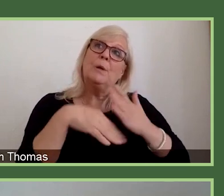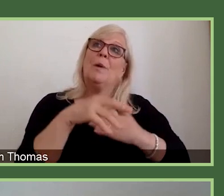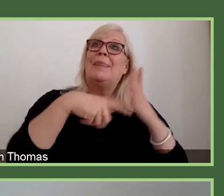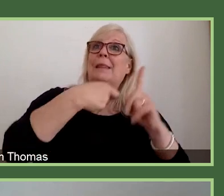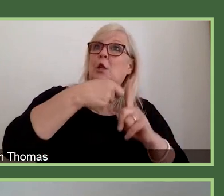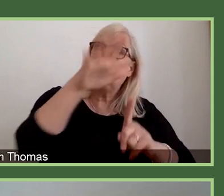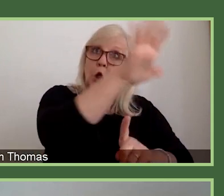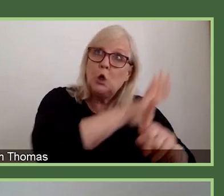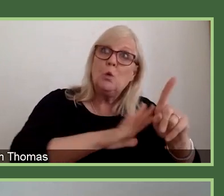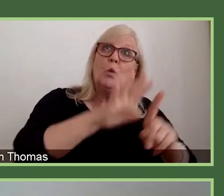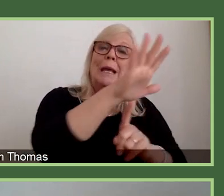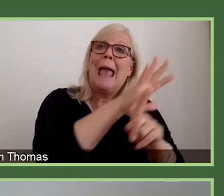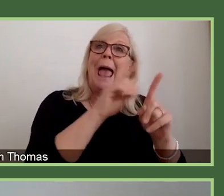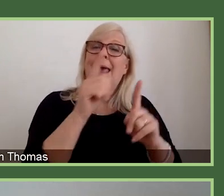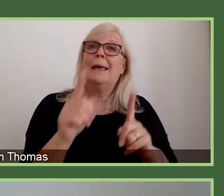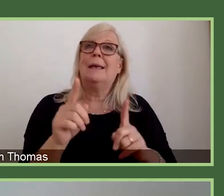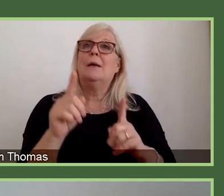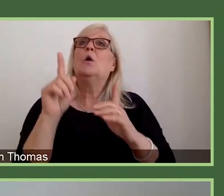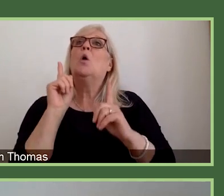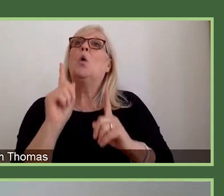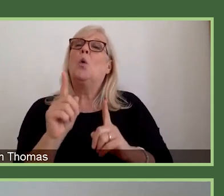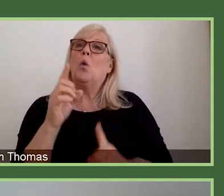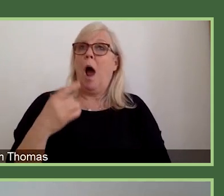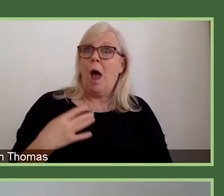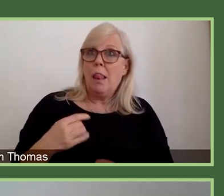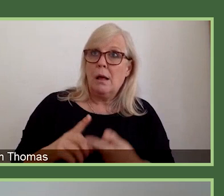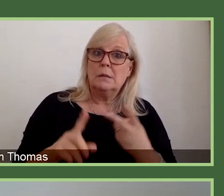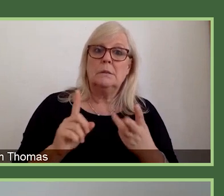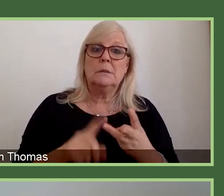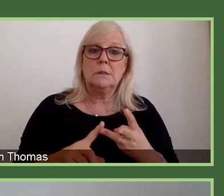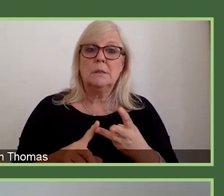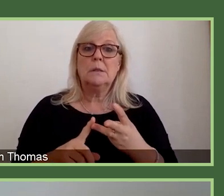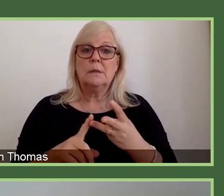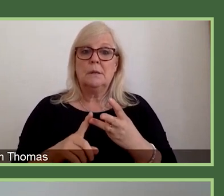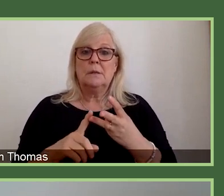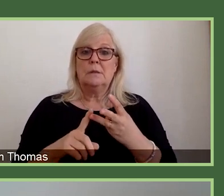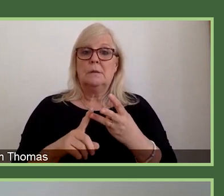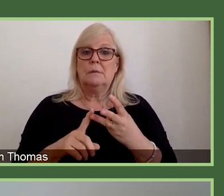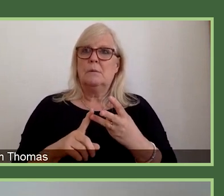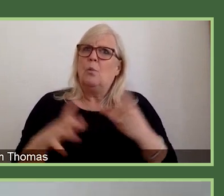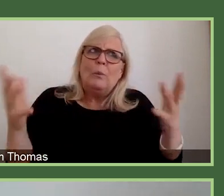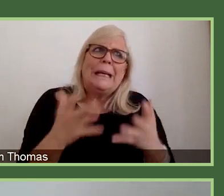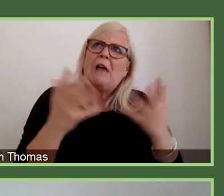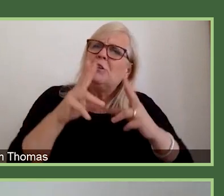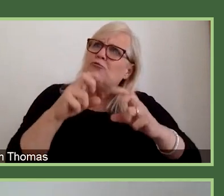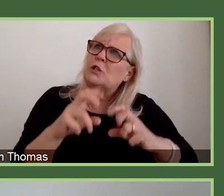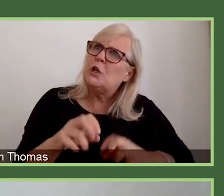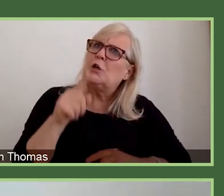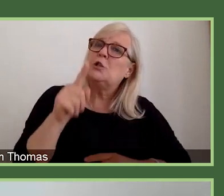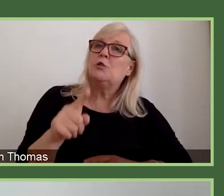income countries and the Republic of Ireland. We really do encourage researchers who have taken a career break,